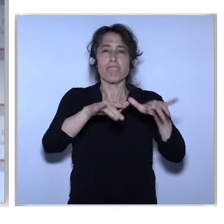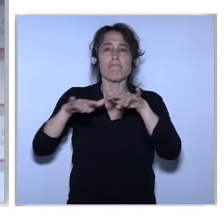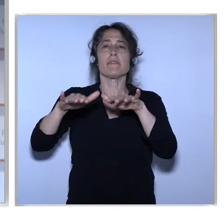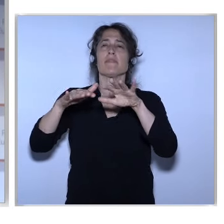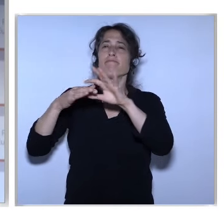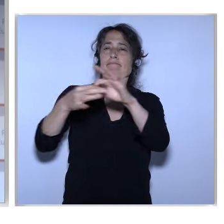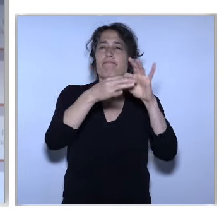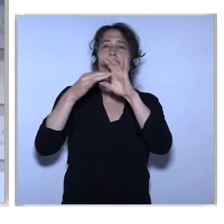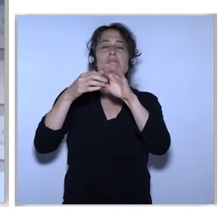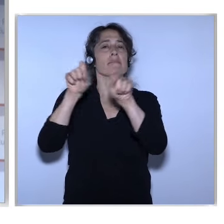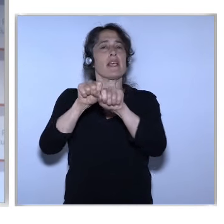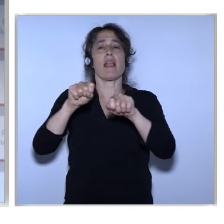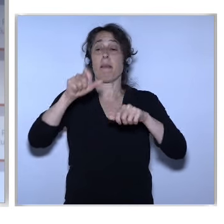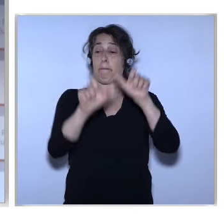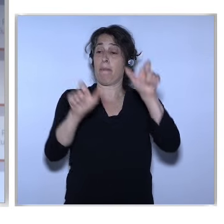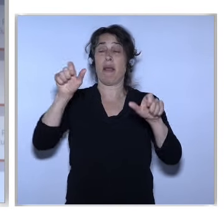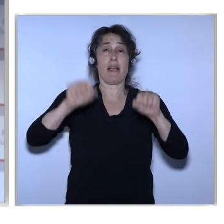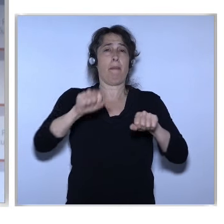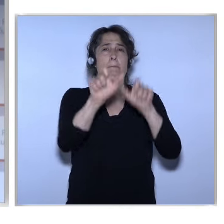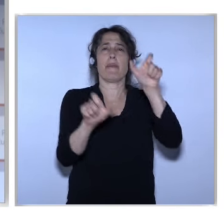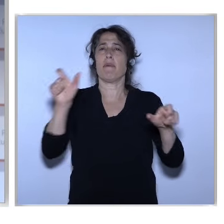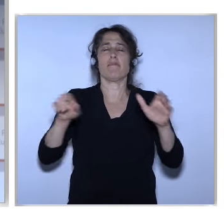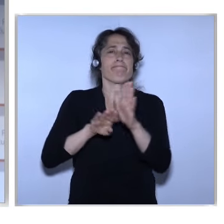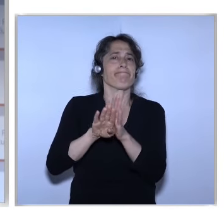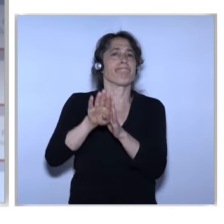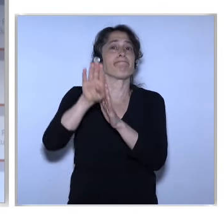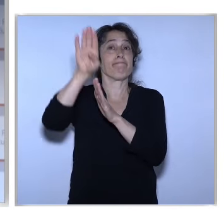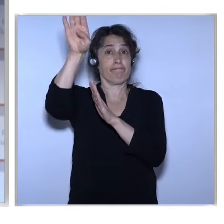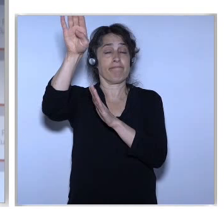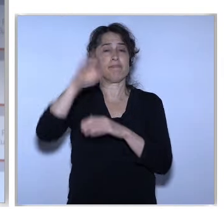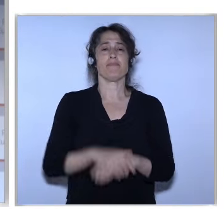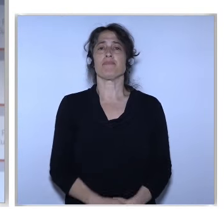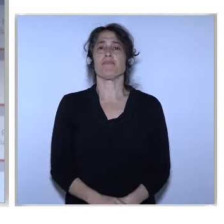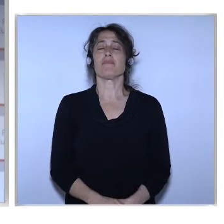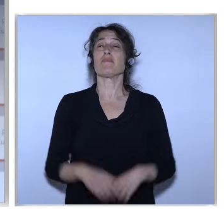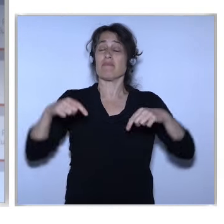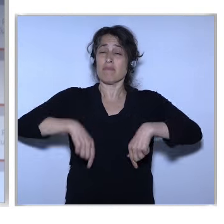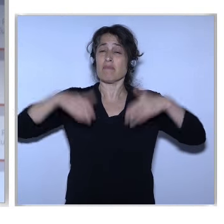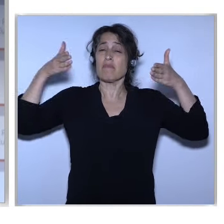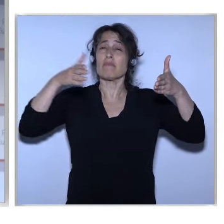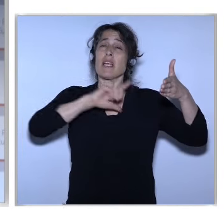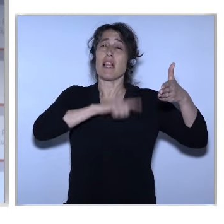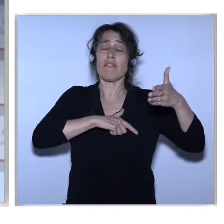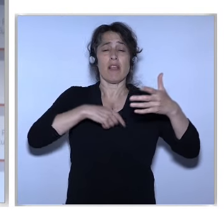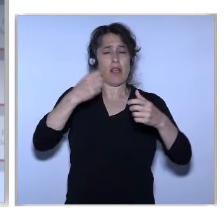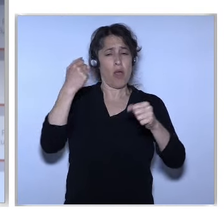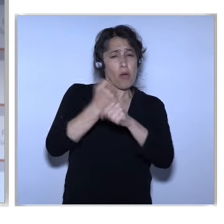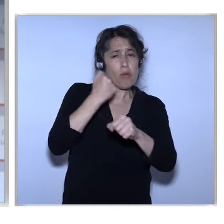Europe for the Latvian Presidency Means focusing on jobs, growth and investment